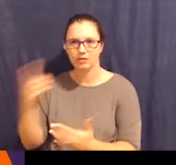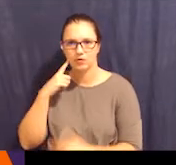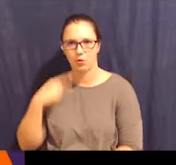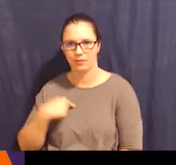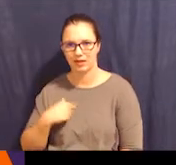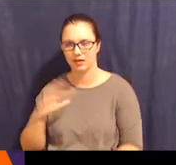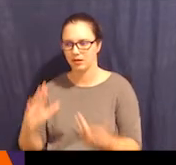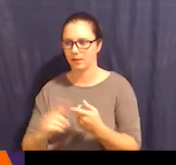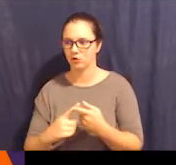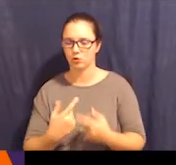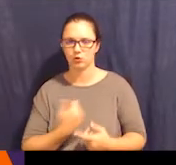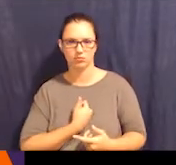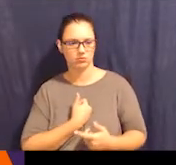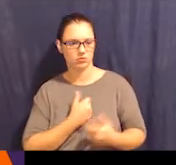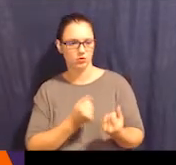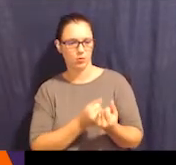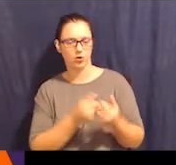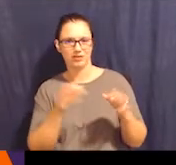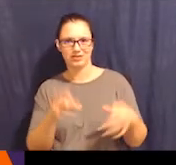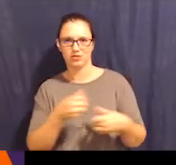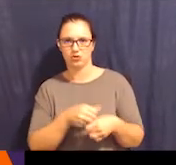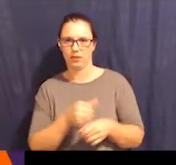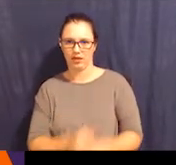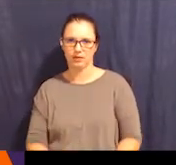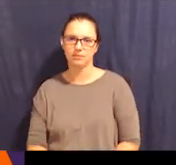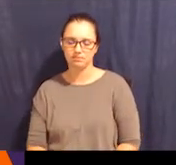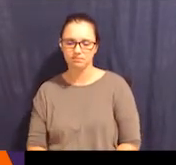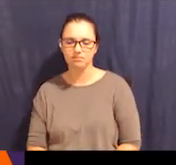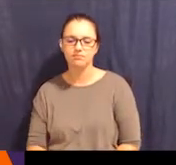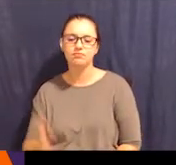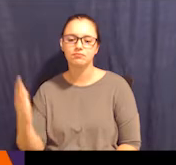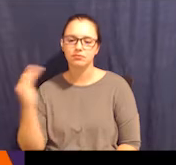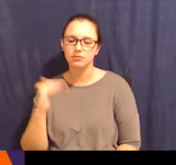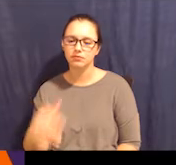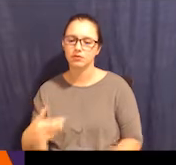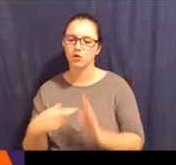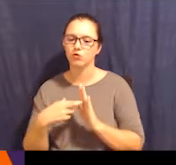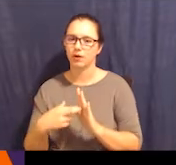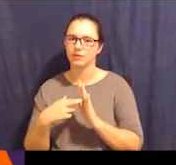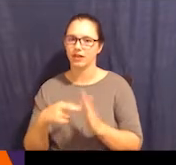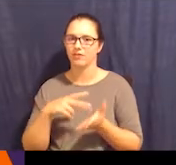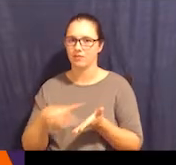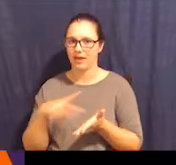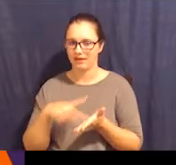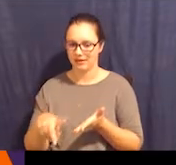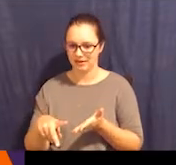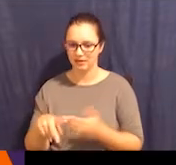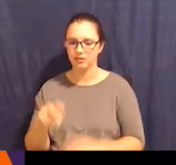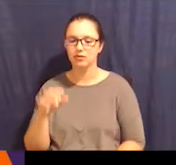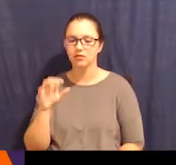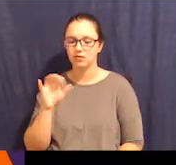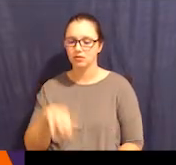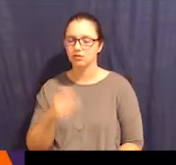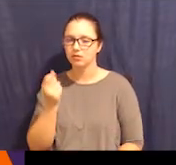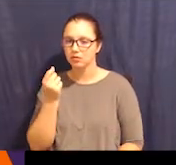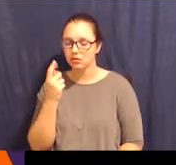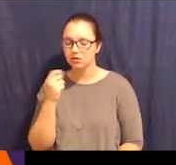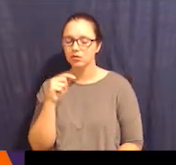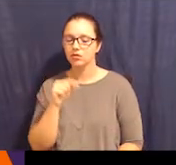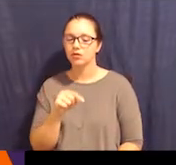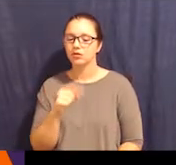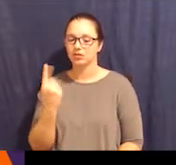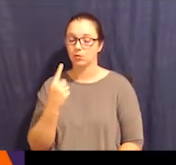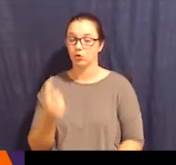things for me than if I'm just using supported decision-making. Then we move down to representative payee, which is